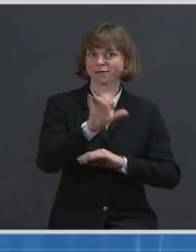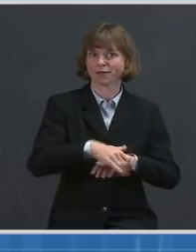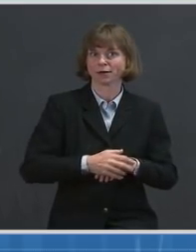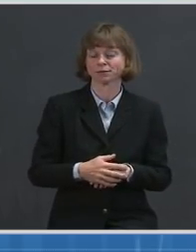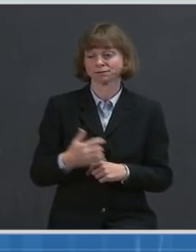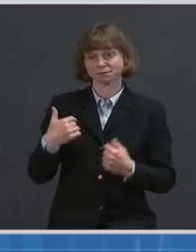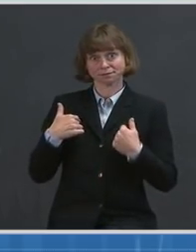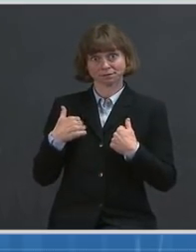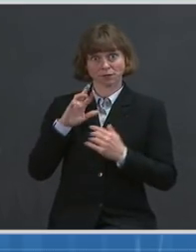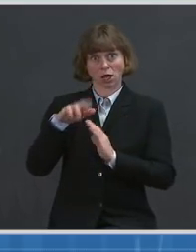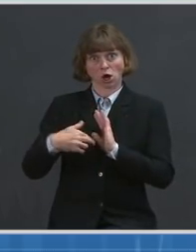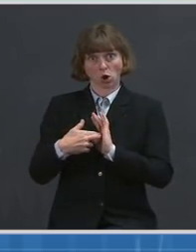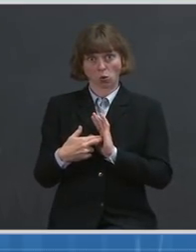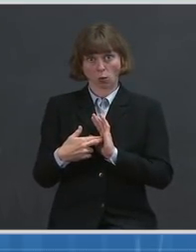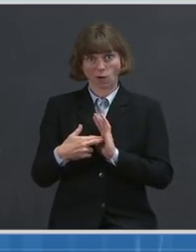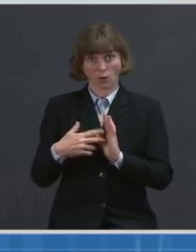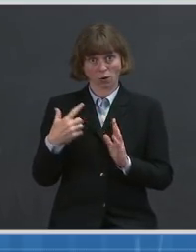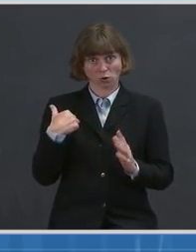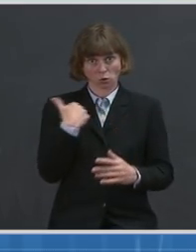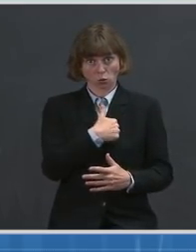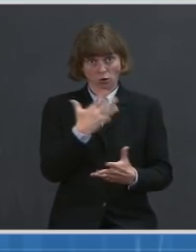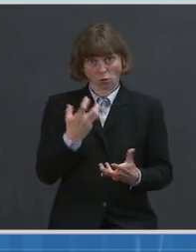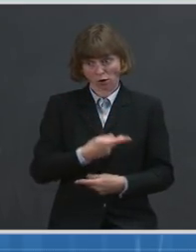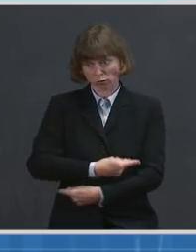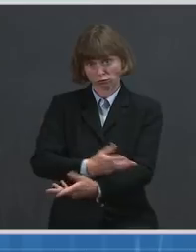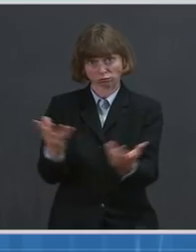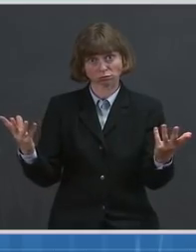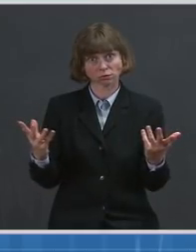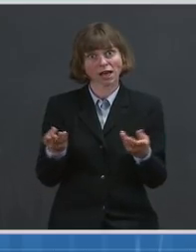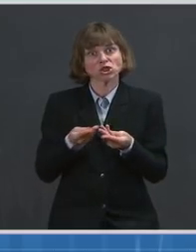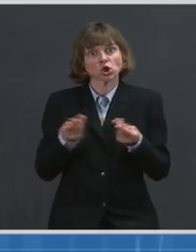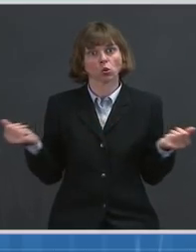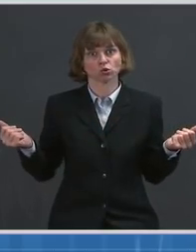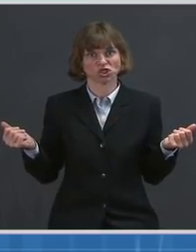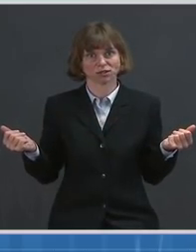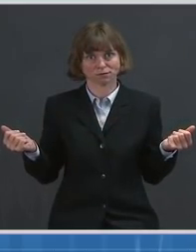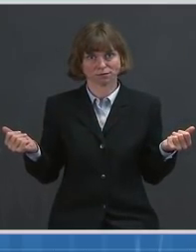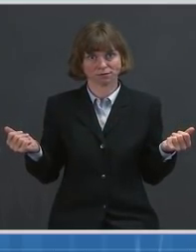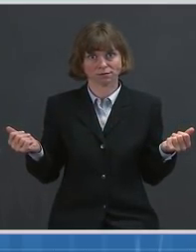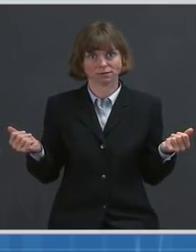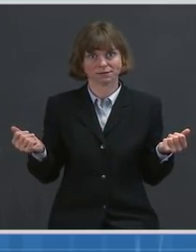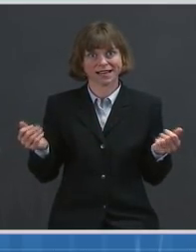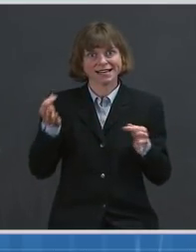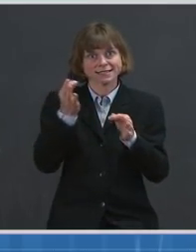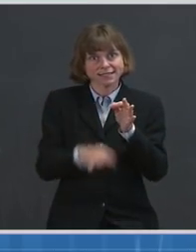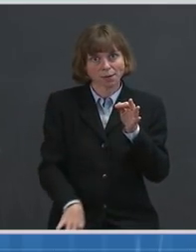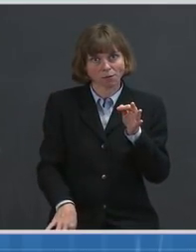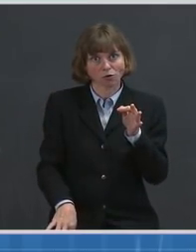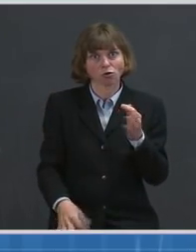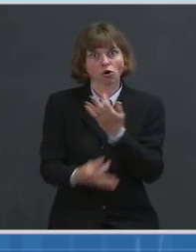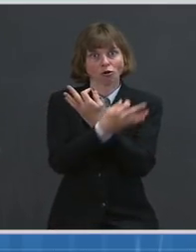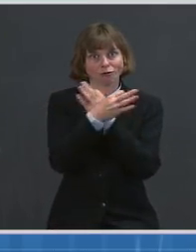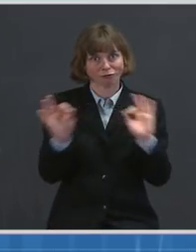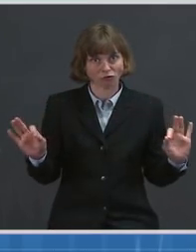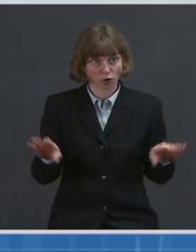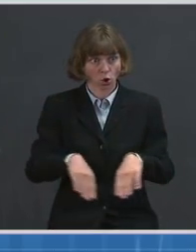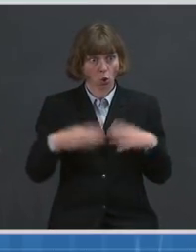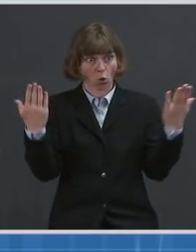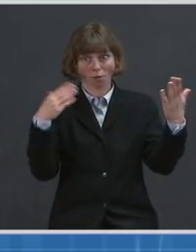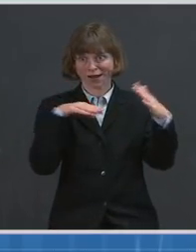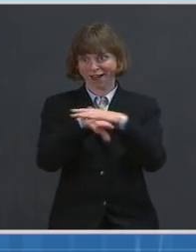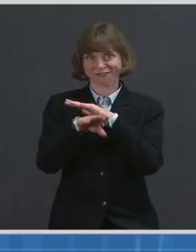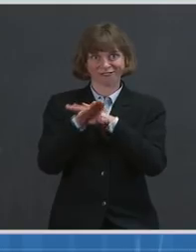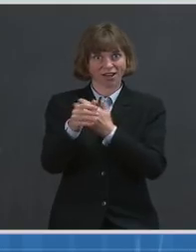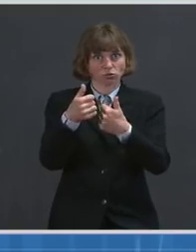that any solutions in this area should be simple, free, open-source, accessible to